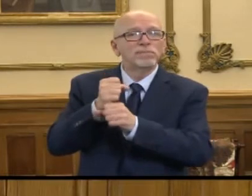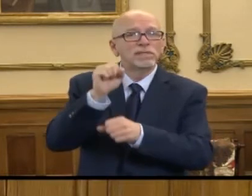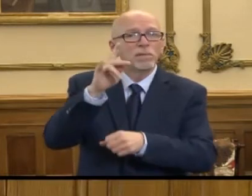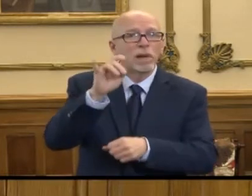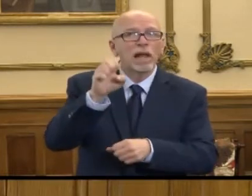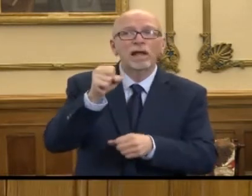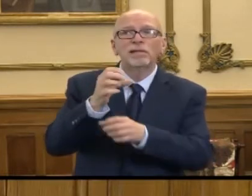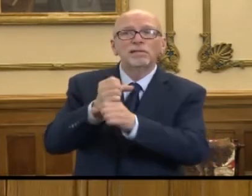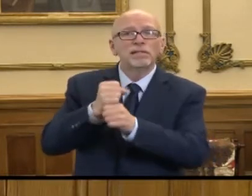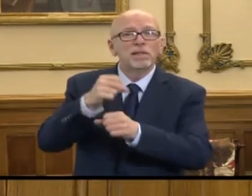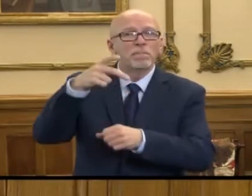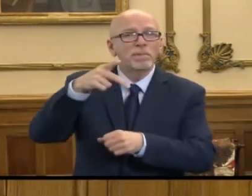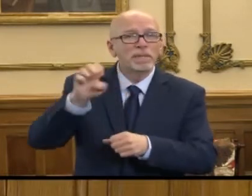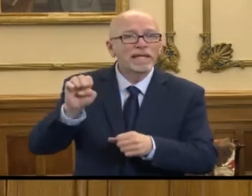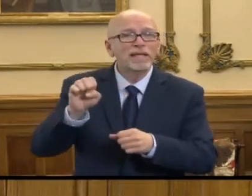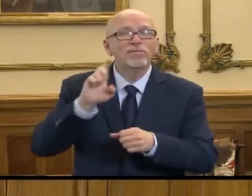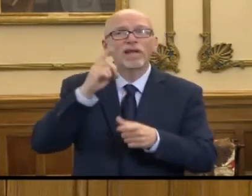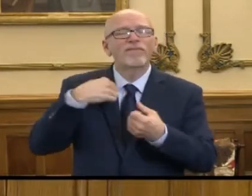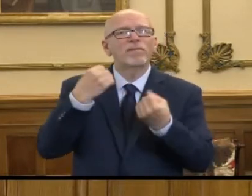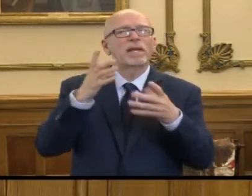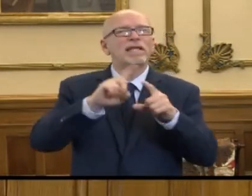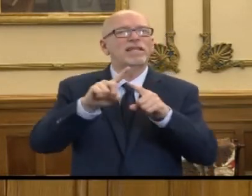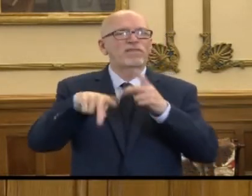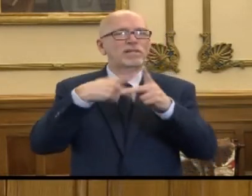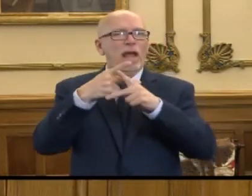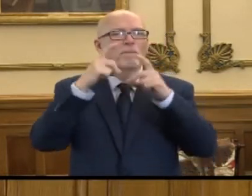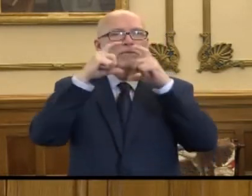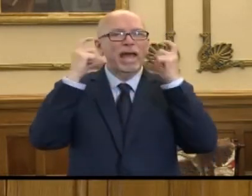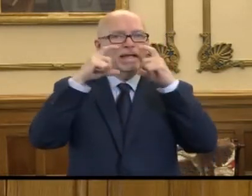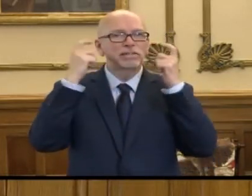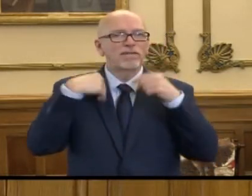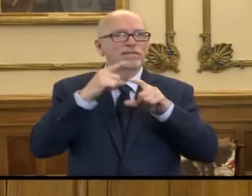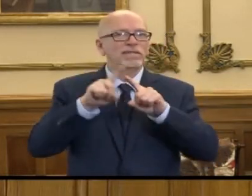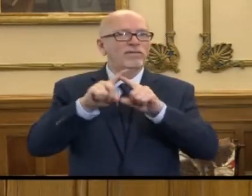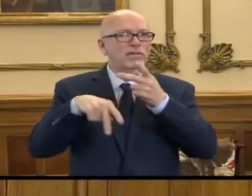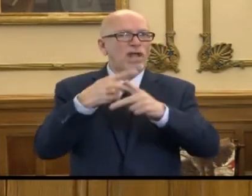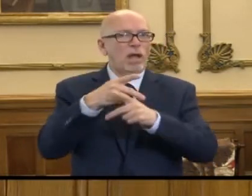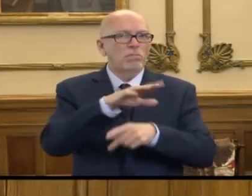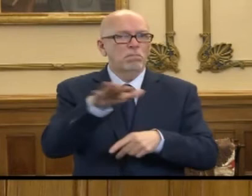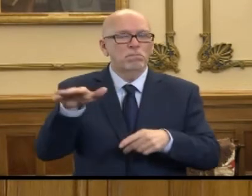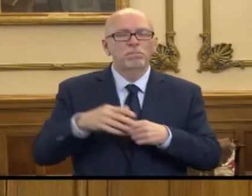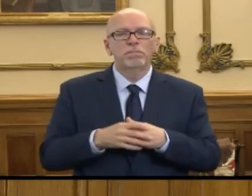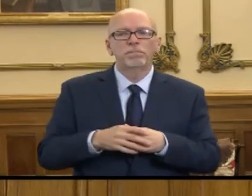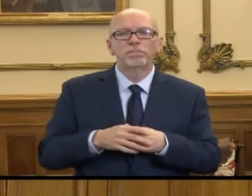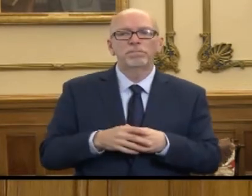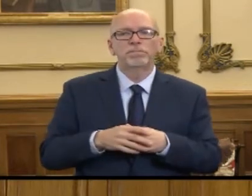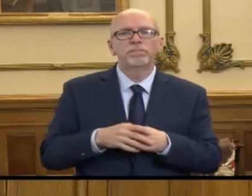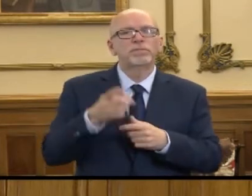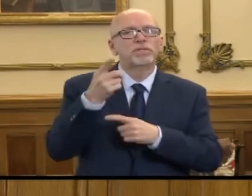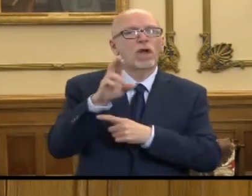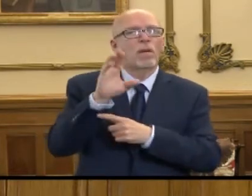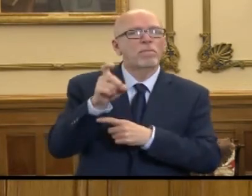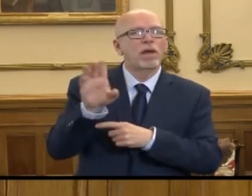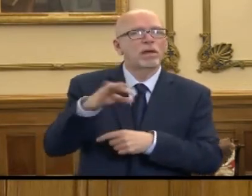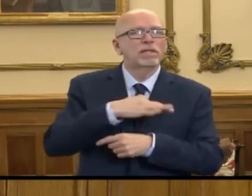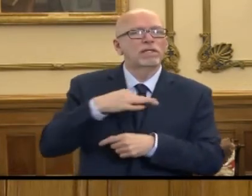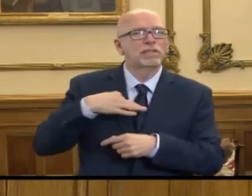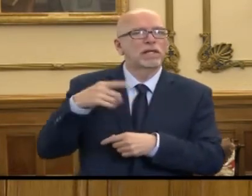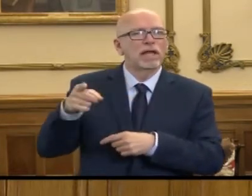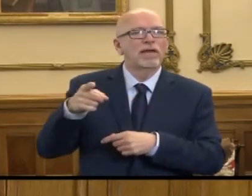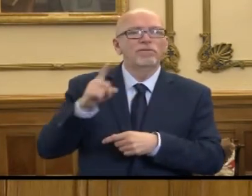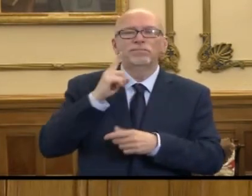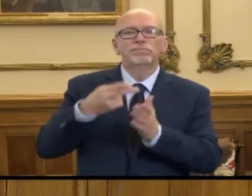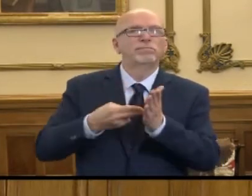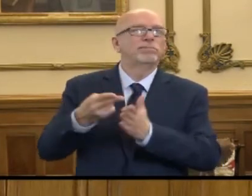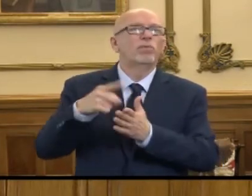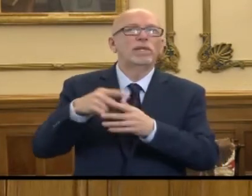PPE that are out there, there are multiple different types of masks. It's been very – Dr. Box and her staff have been up front